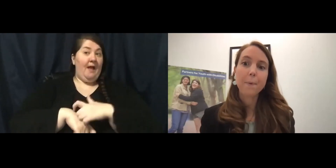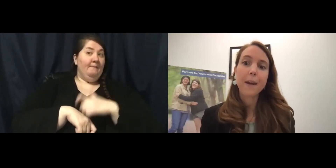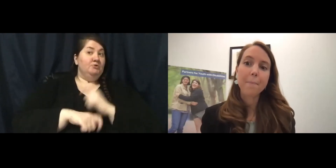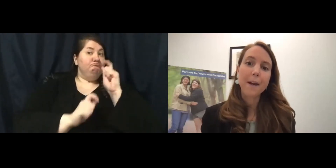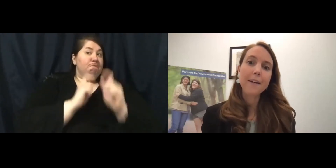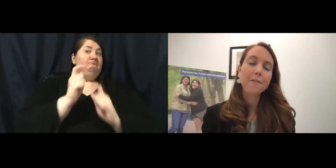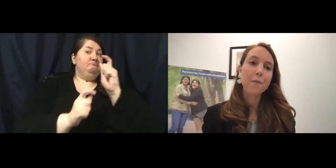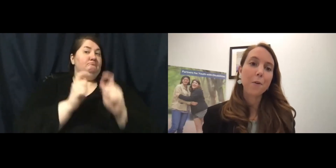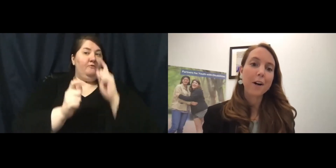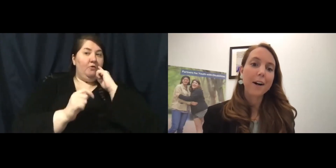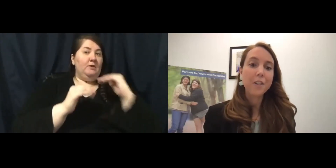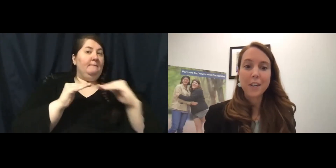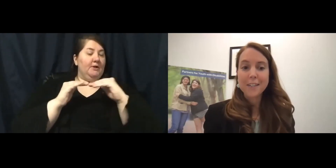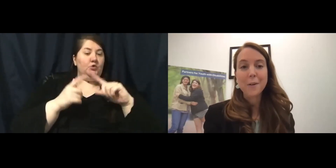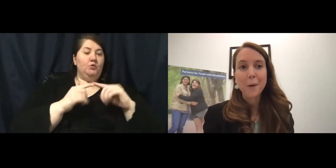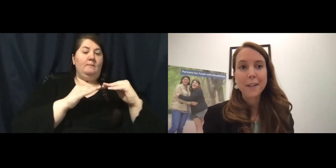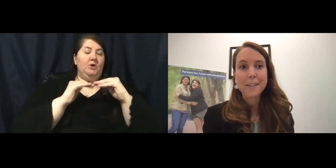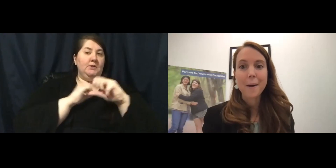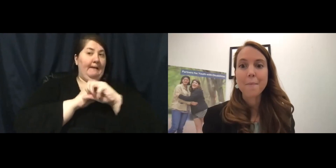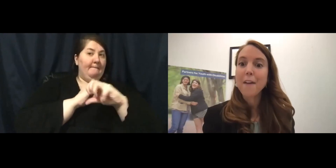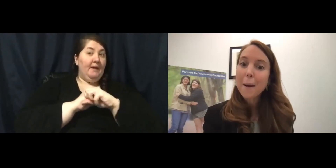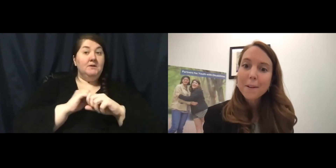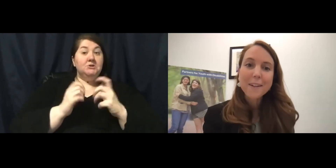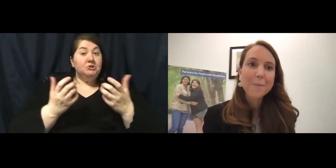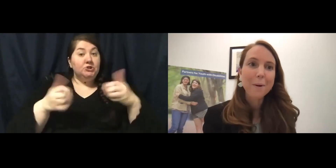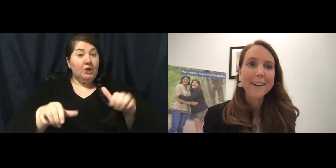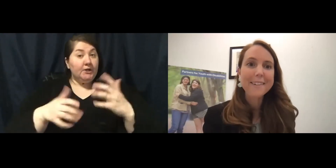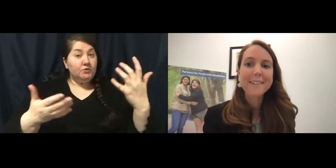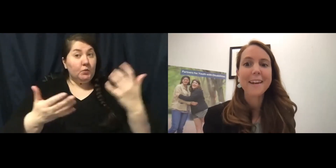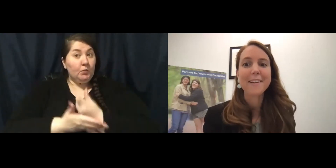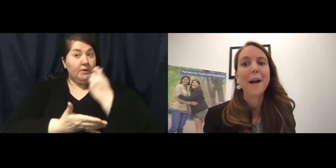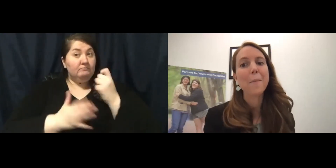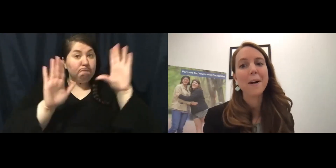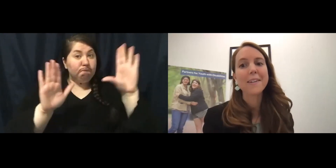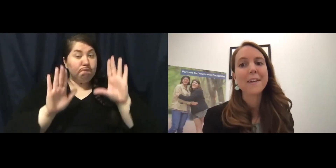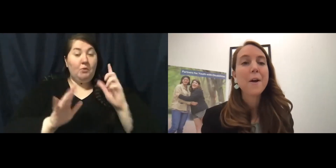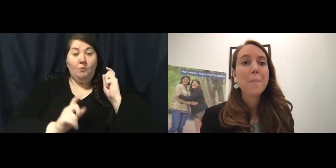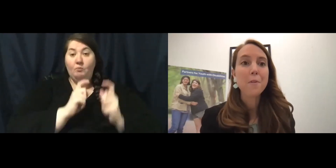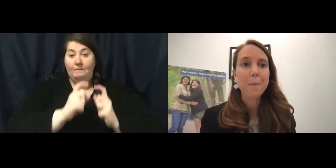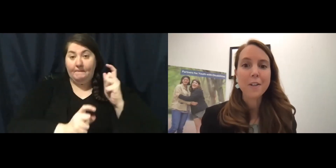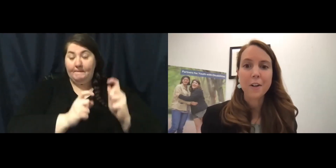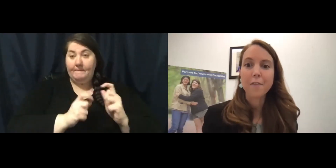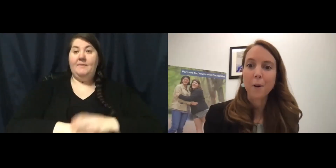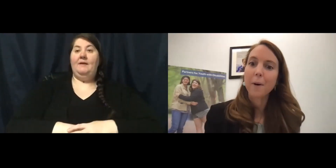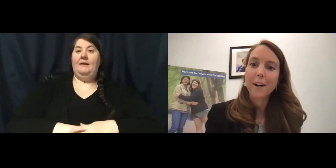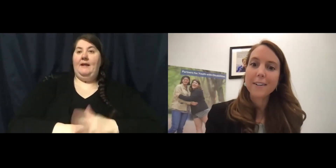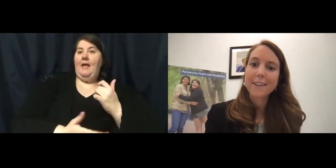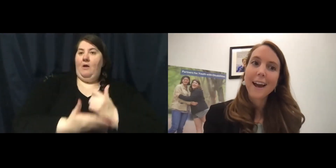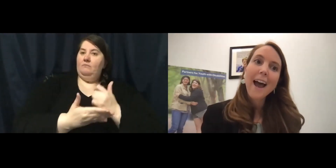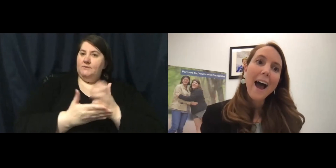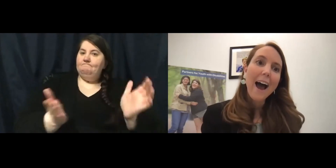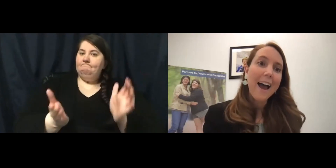-peer campaign for a chance to win some fabulous prizes and to help us move mentoring forward.